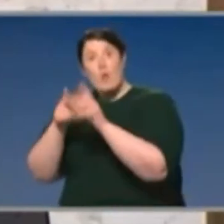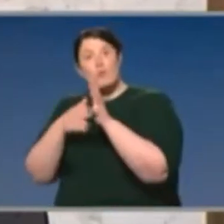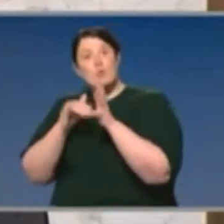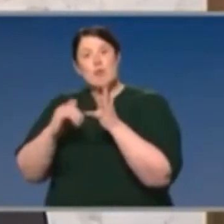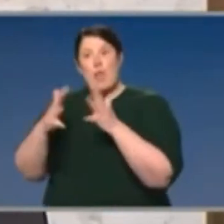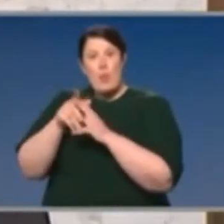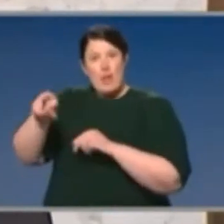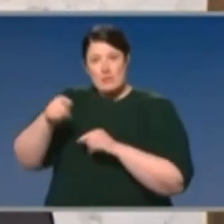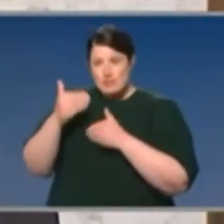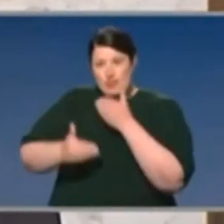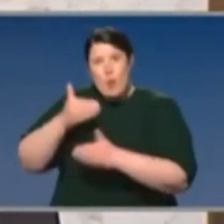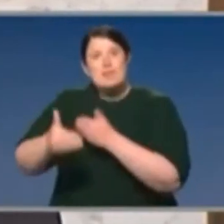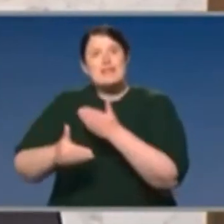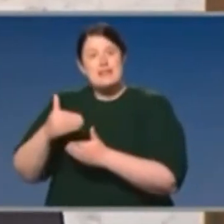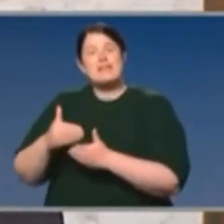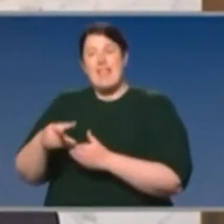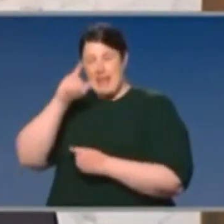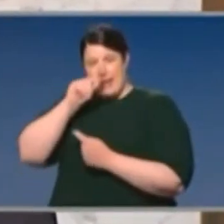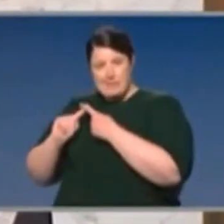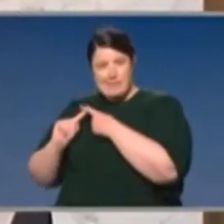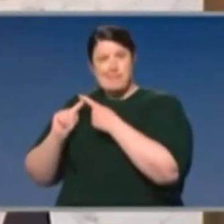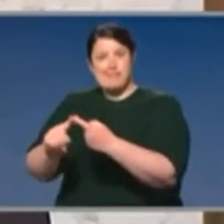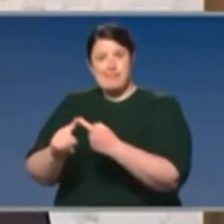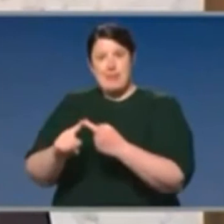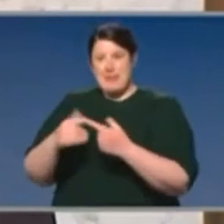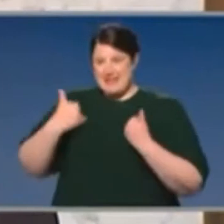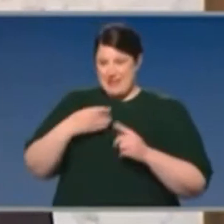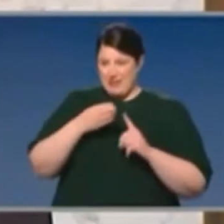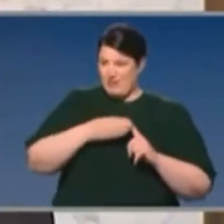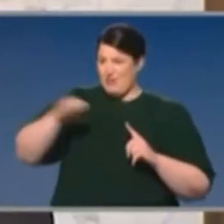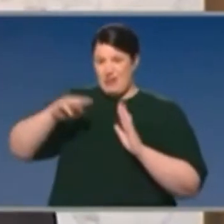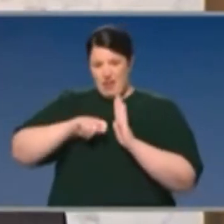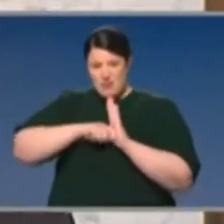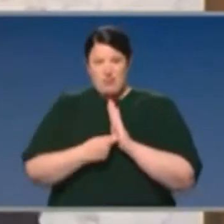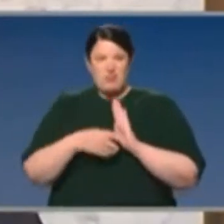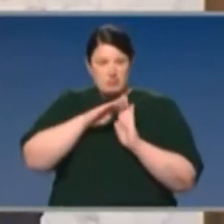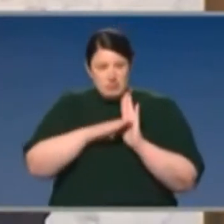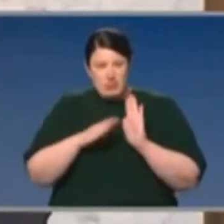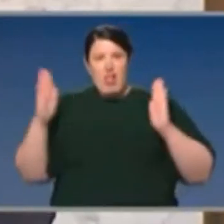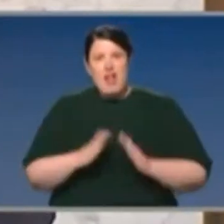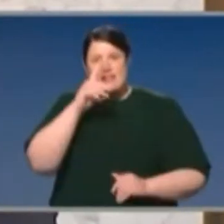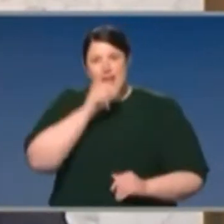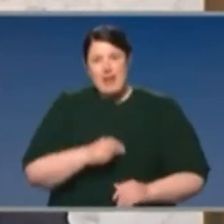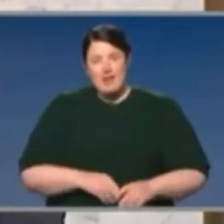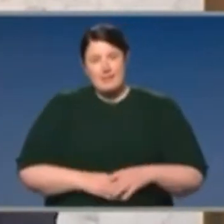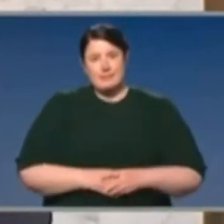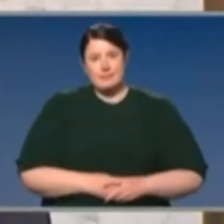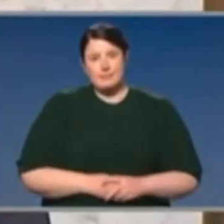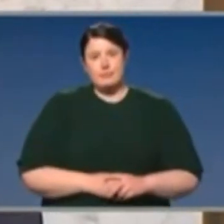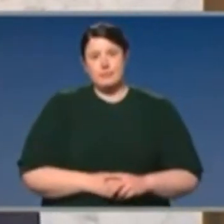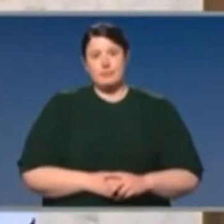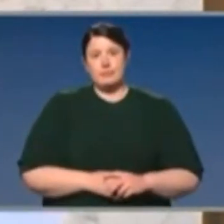doing where very good contact tracing is more likely to be sustainable over the long term. Similarly, the comments of